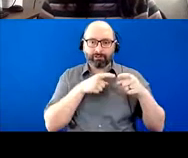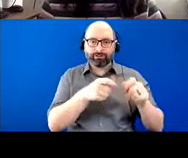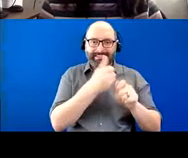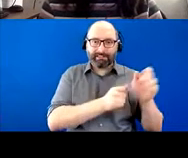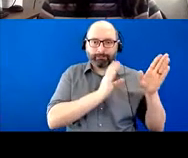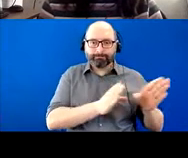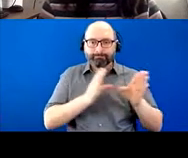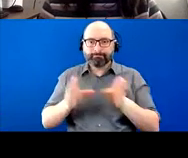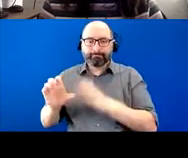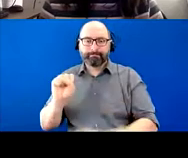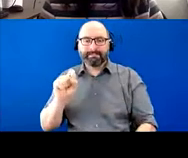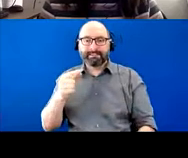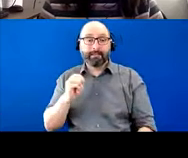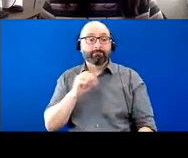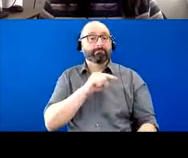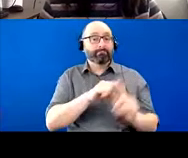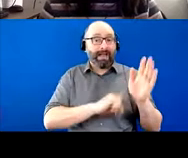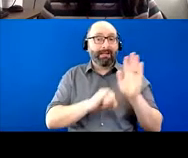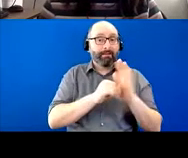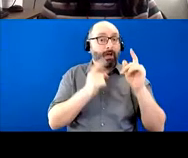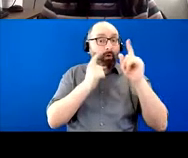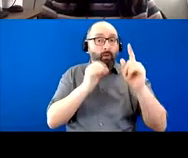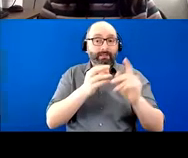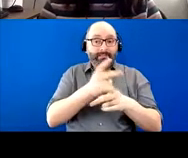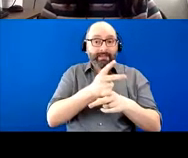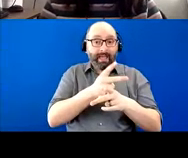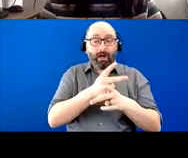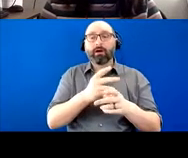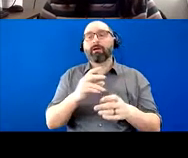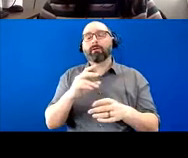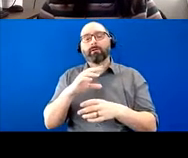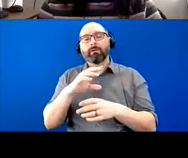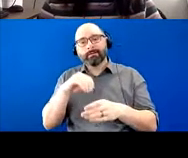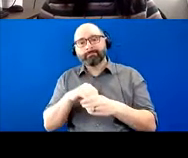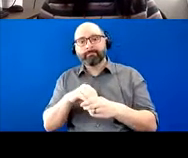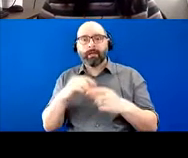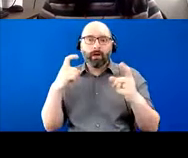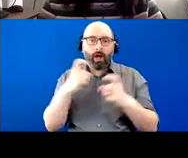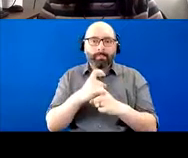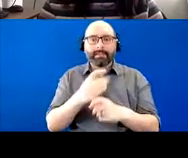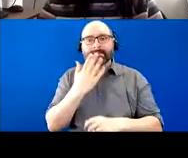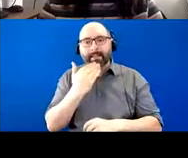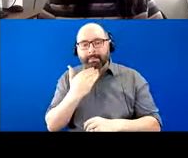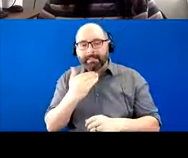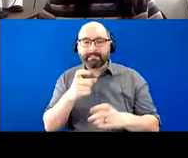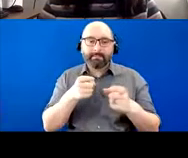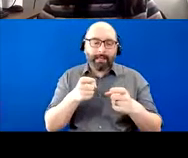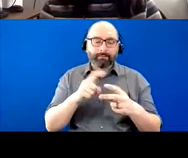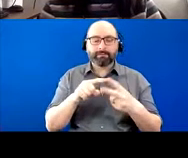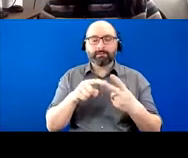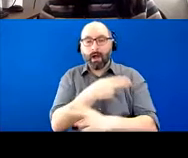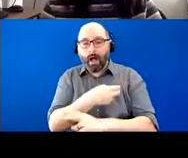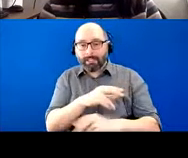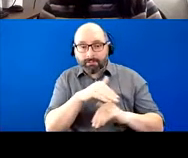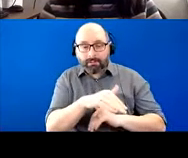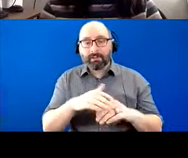identify his goals of care early on, especially with the complex diabetes management and then having the hospitalizations and then the, the